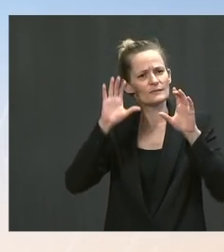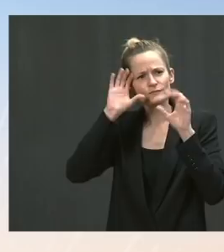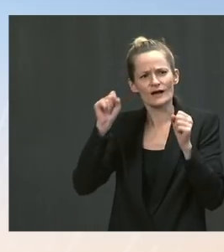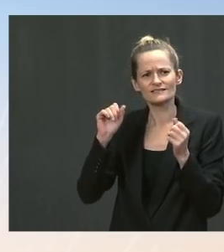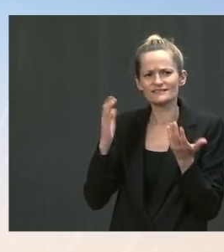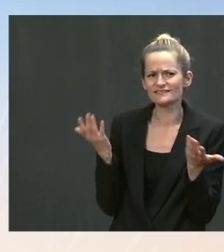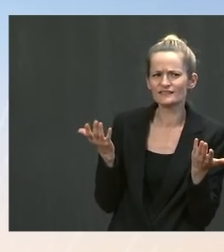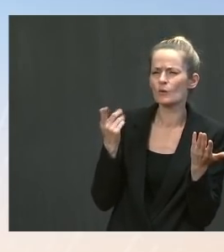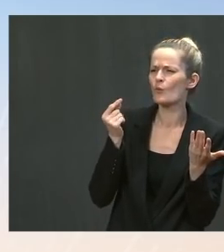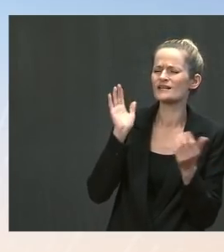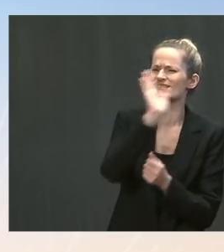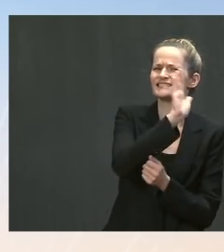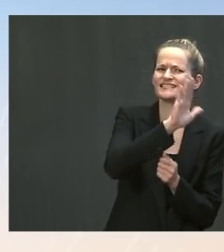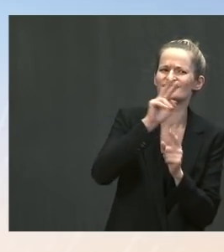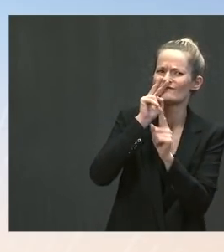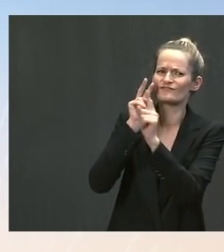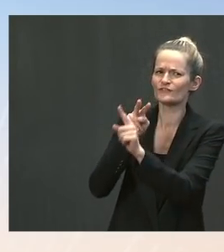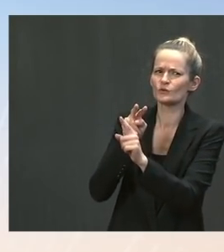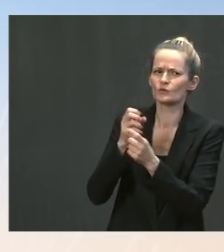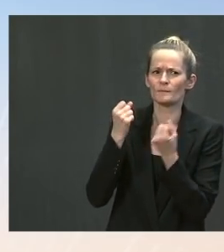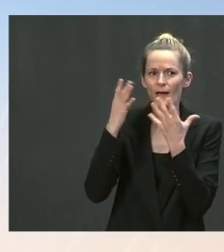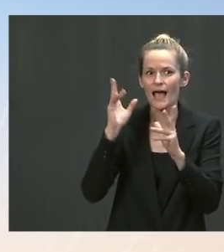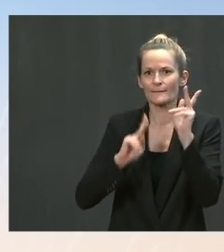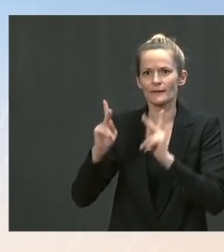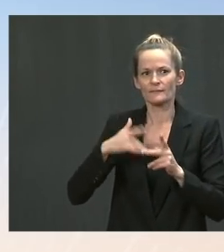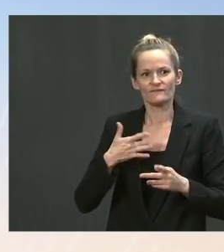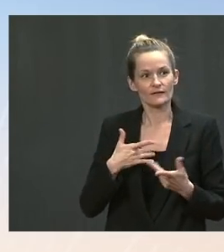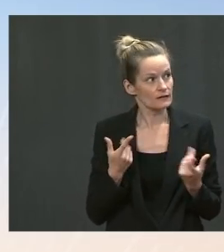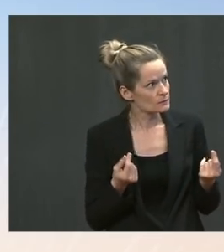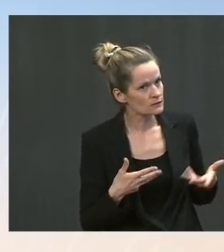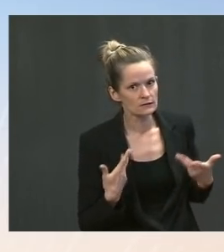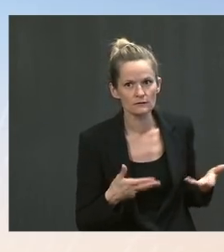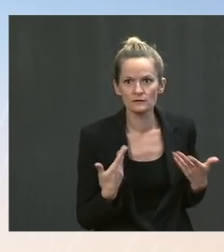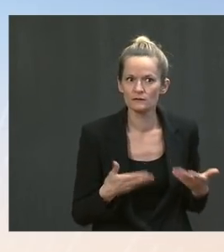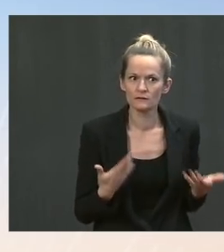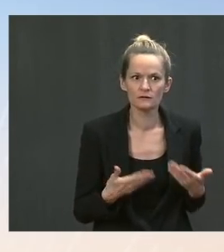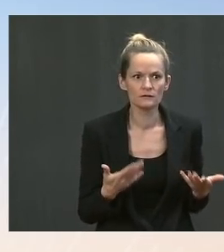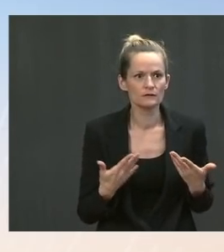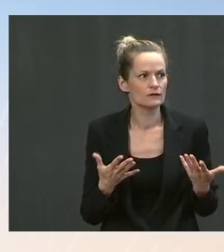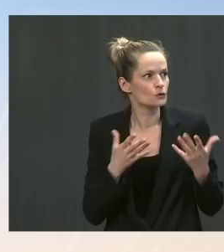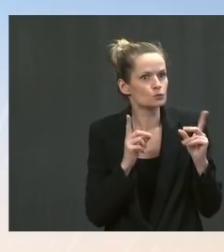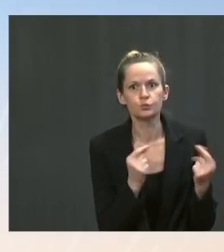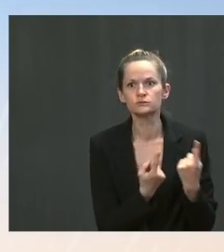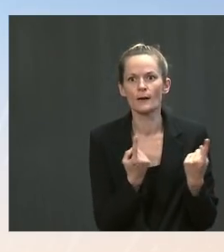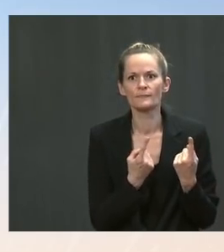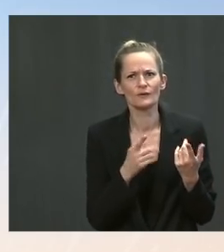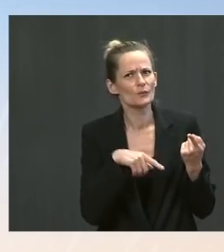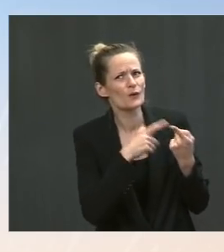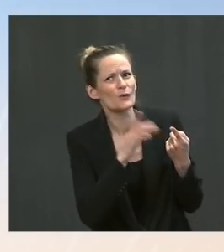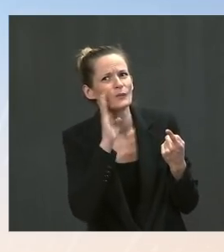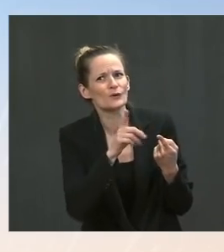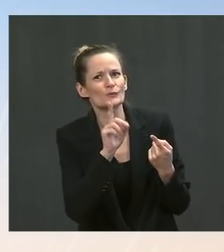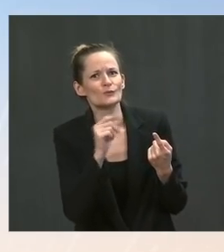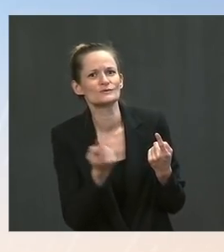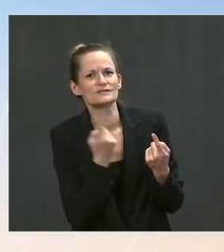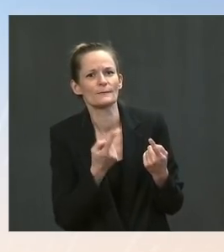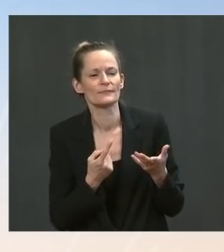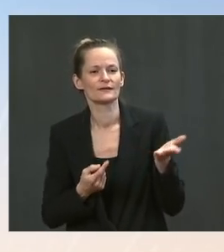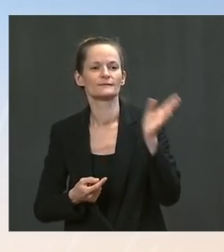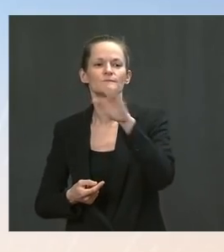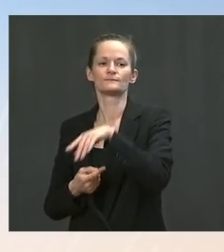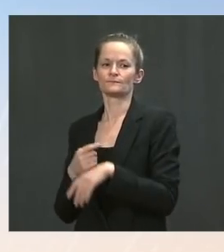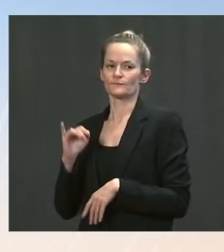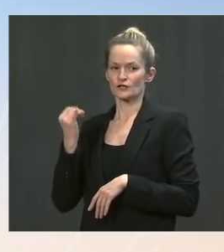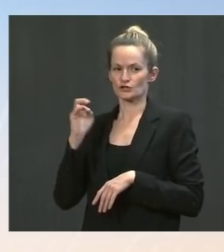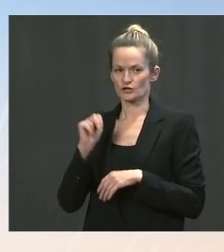agenda, like voting rights, like the George Floyd Justice and Policing Act? I would say his message first is he's